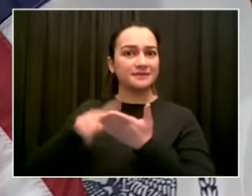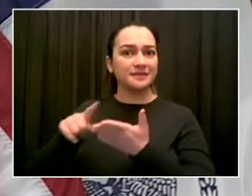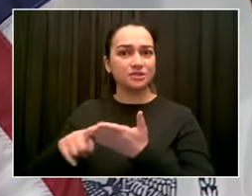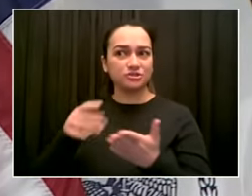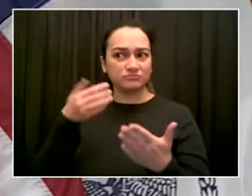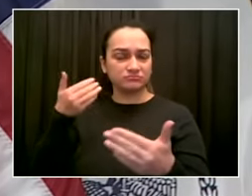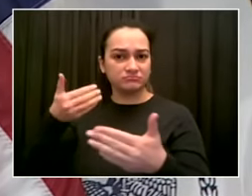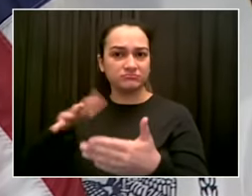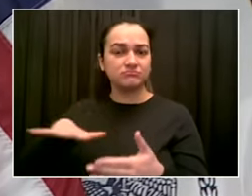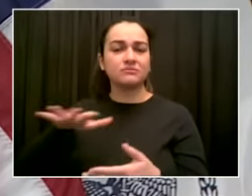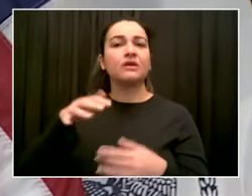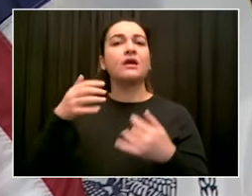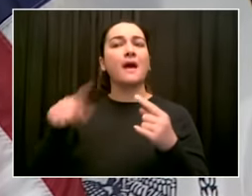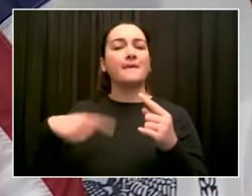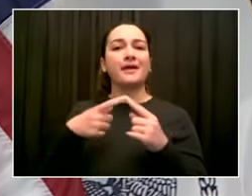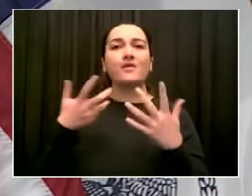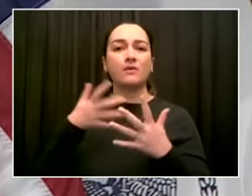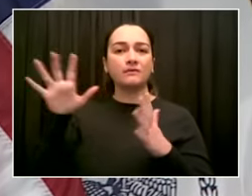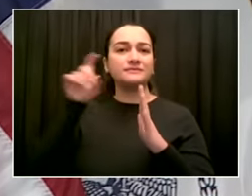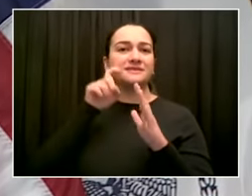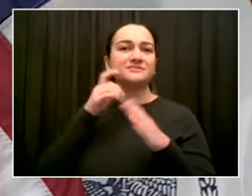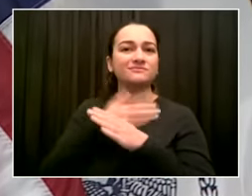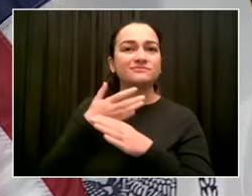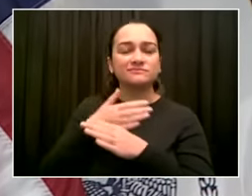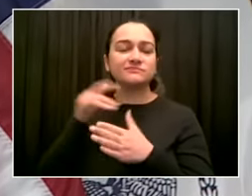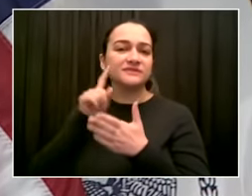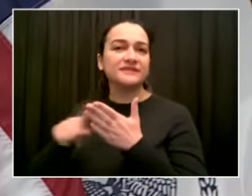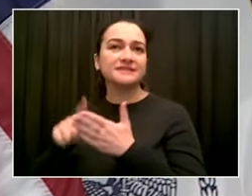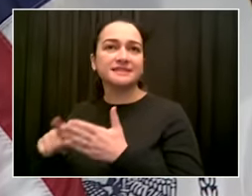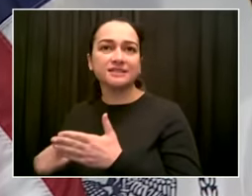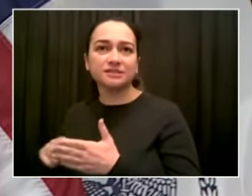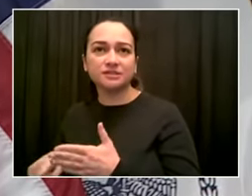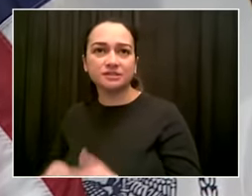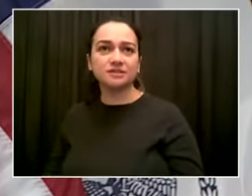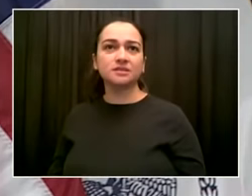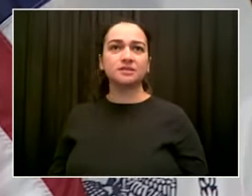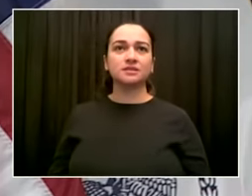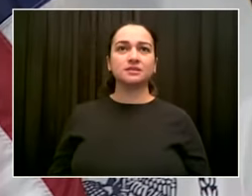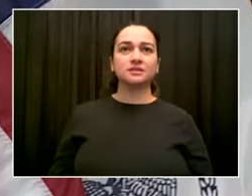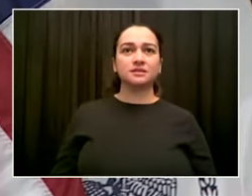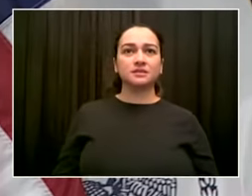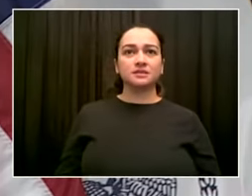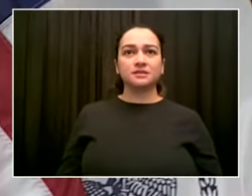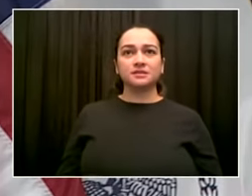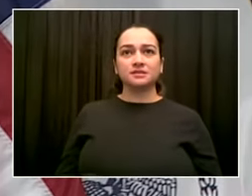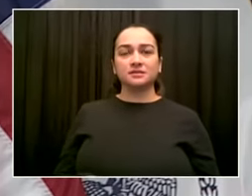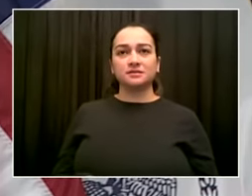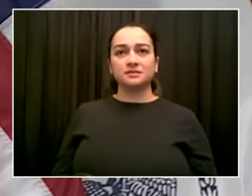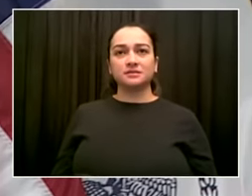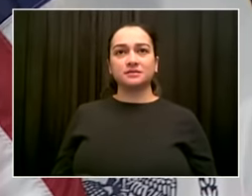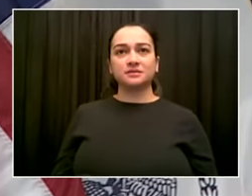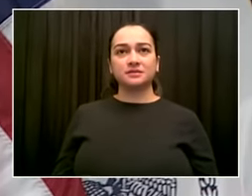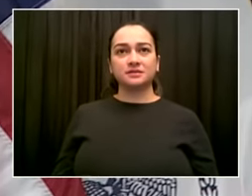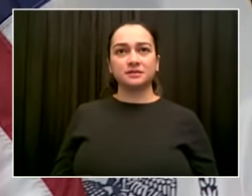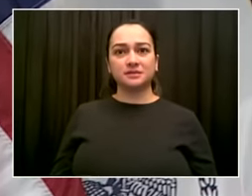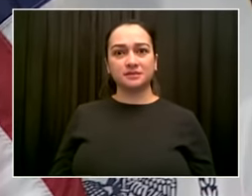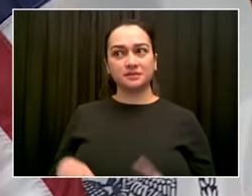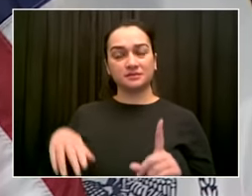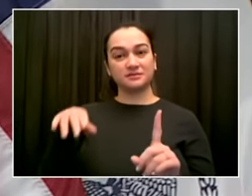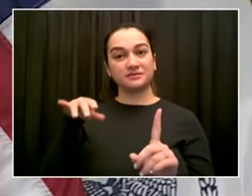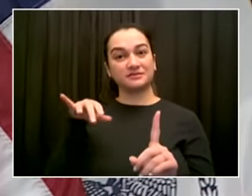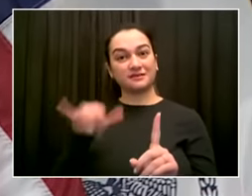effective? And if not, should he step aside temporarily and let Lieutenant Governor Kathy Hochul take the helm?